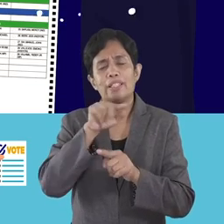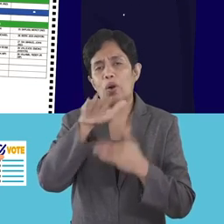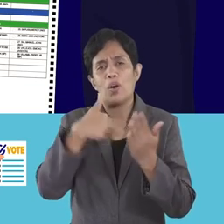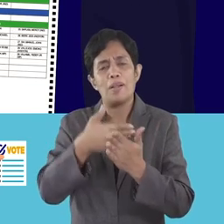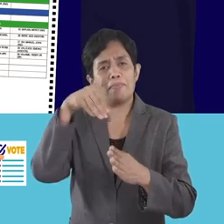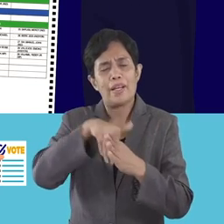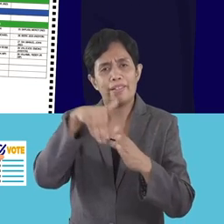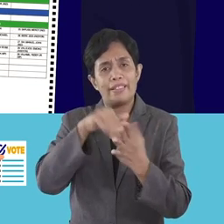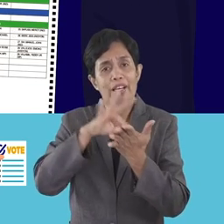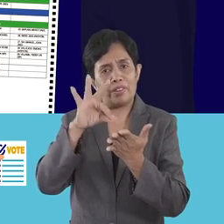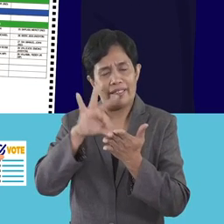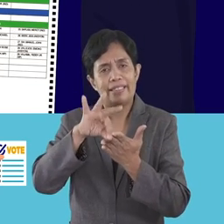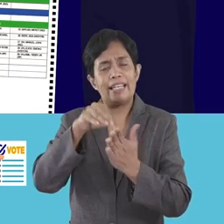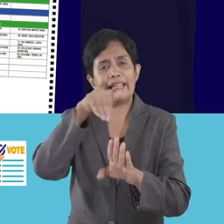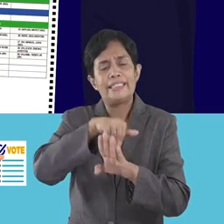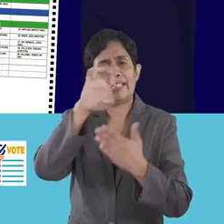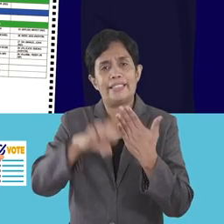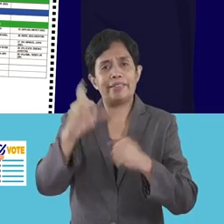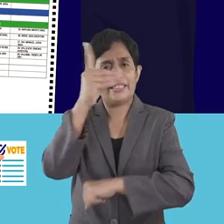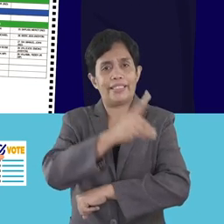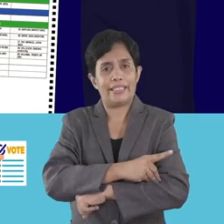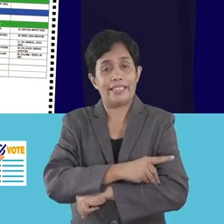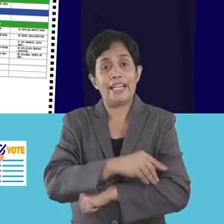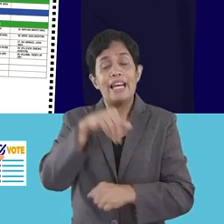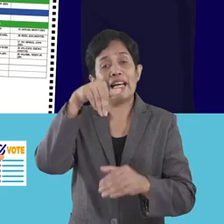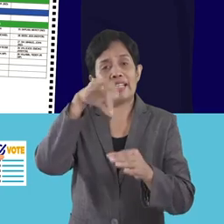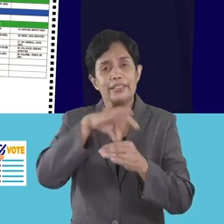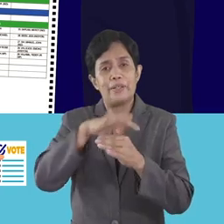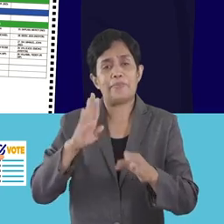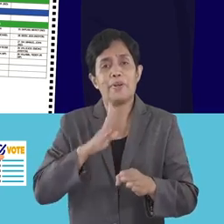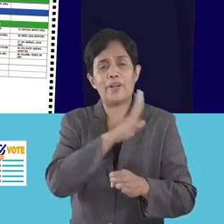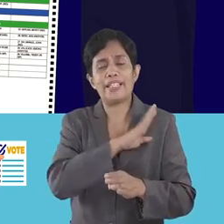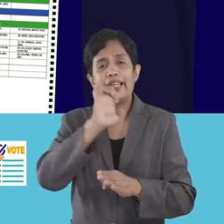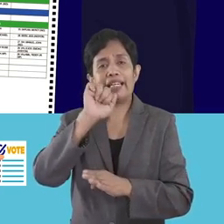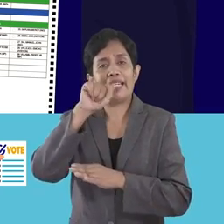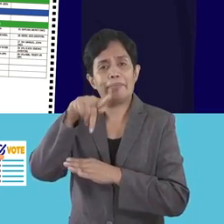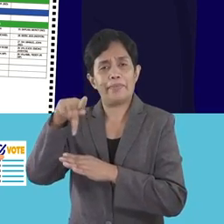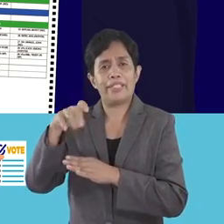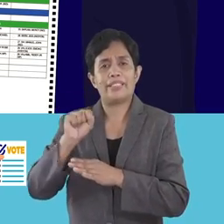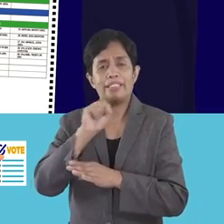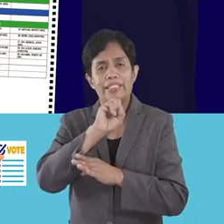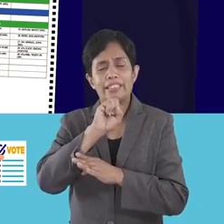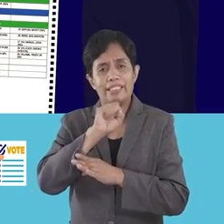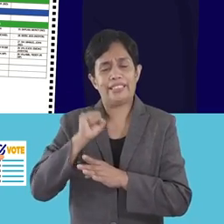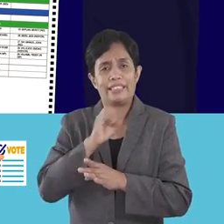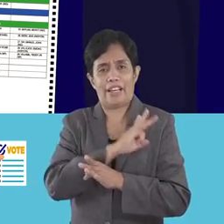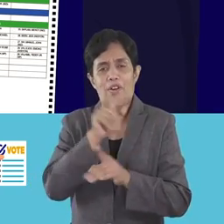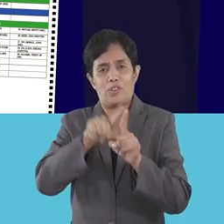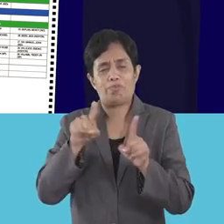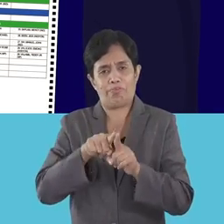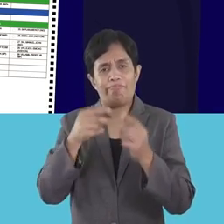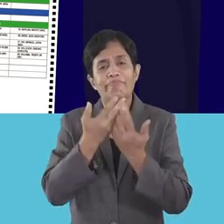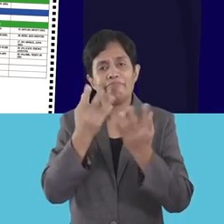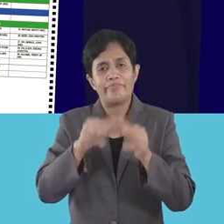minutes and ensures that all ballots are accounted for at the end of the day. The Electoral Board and the EAPP staff